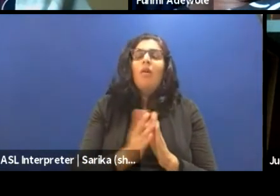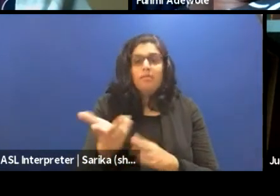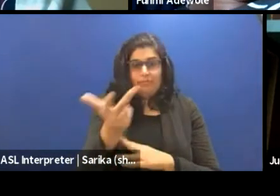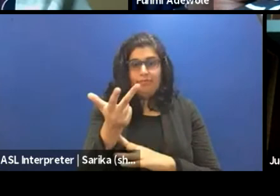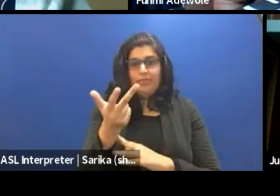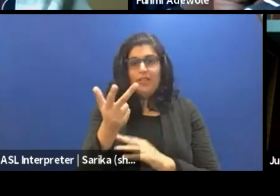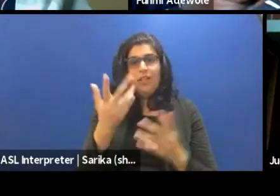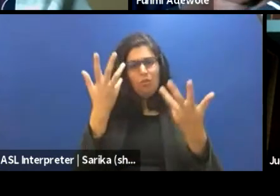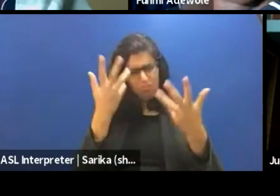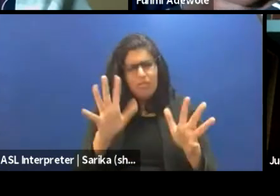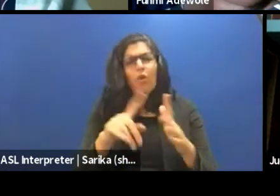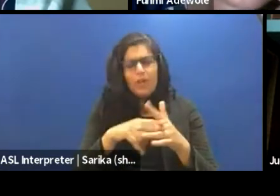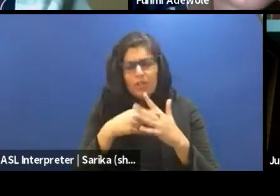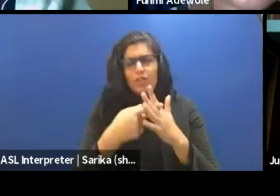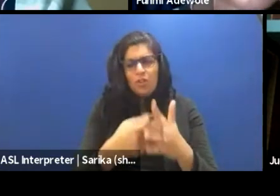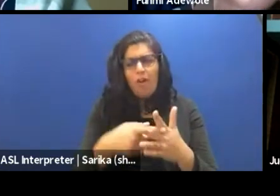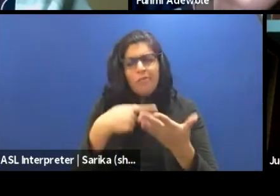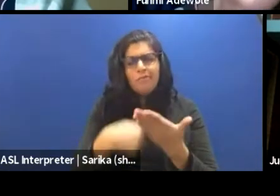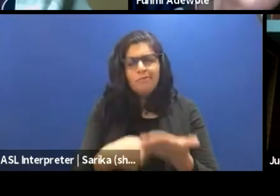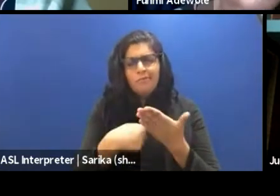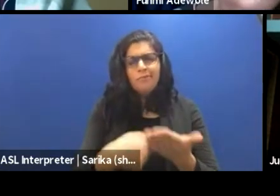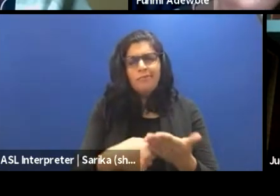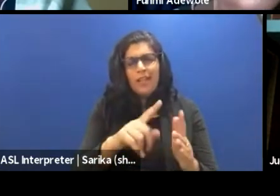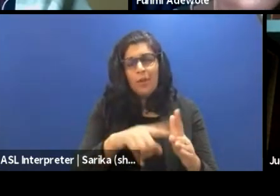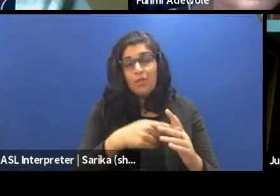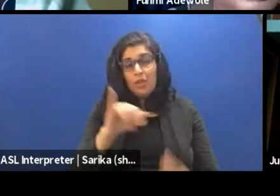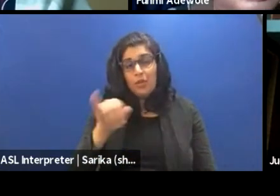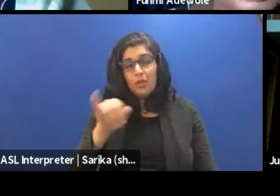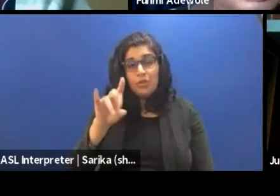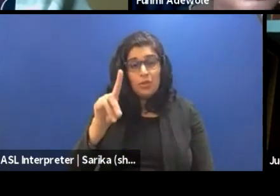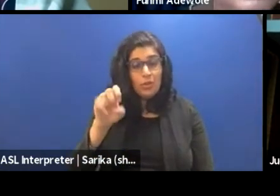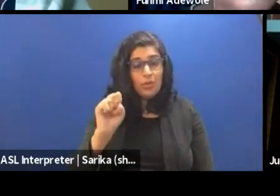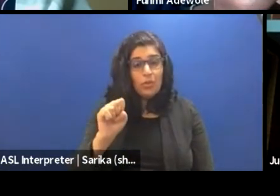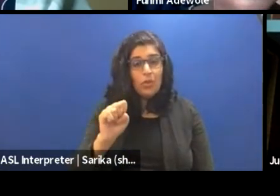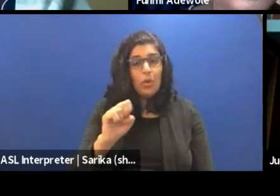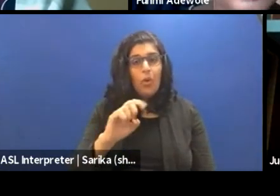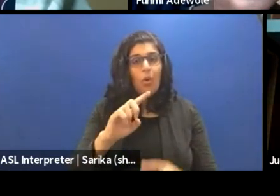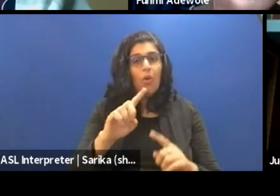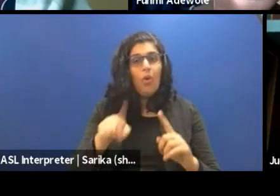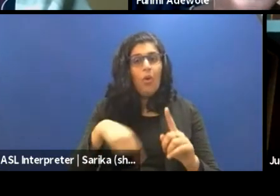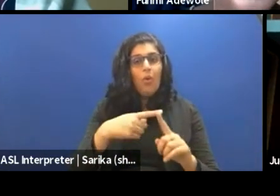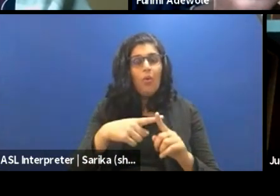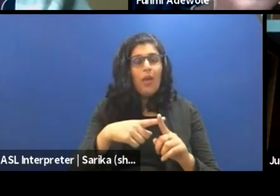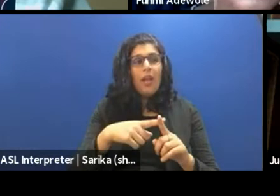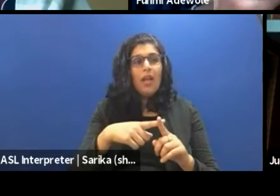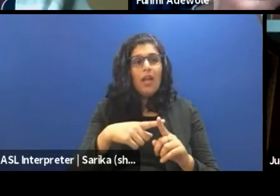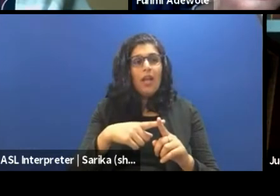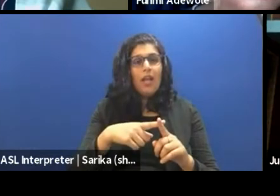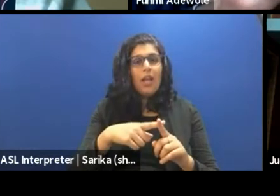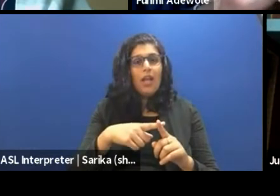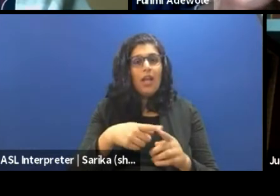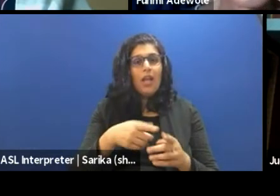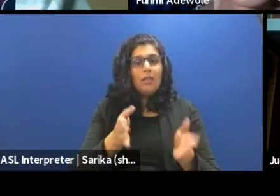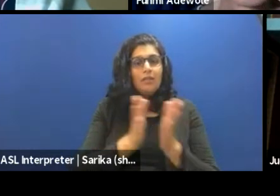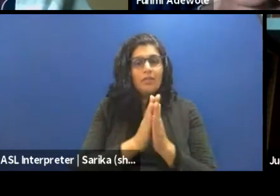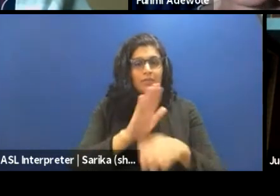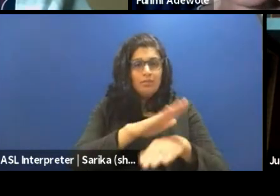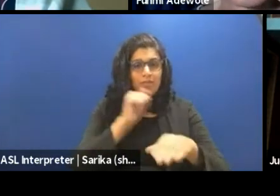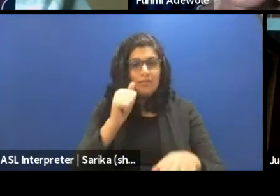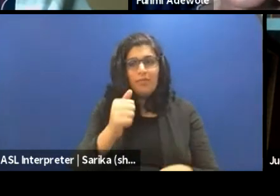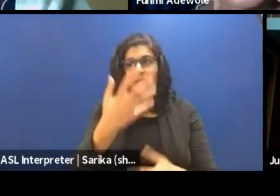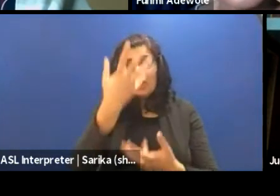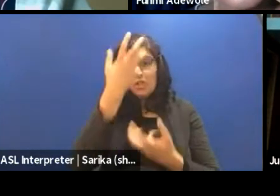and you kind of started that already, and maybe I'll start with Jude. When you think of that, what does that, when the calling for decolonizing